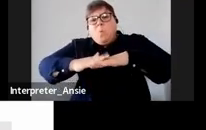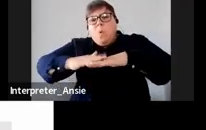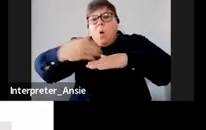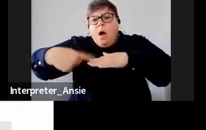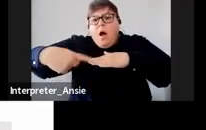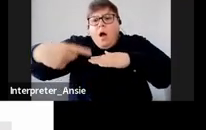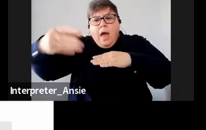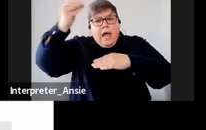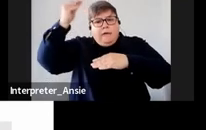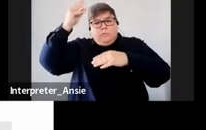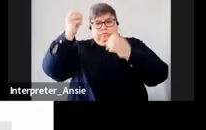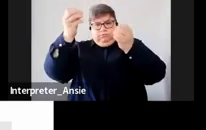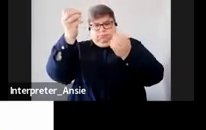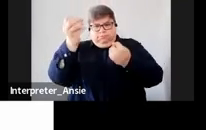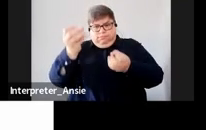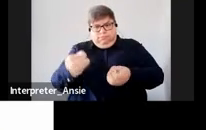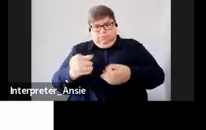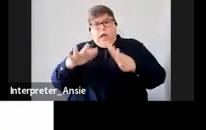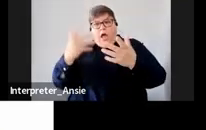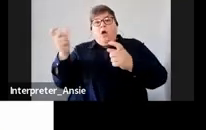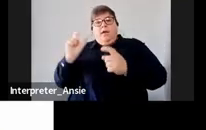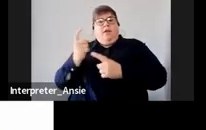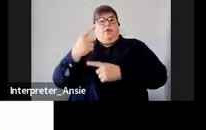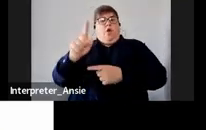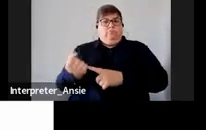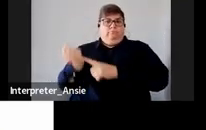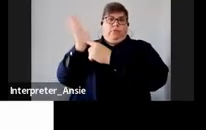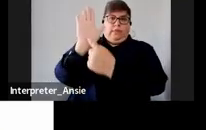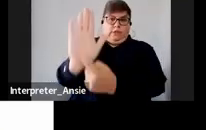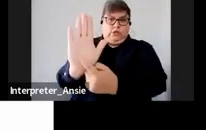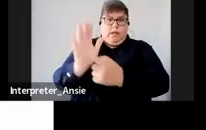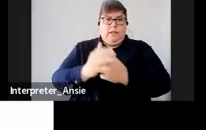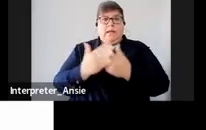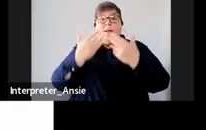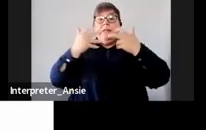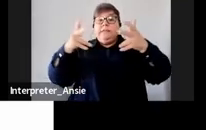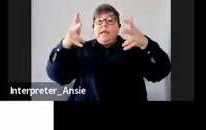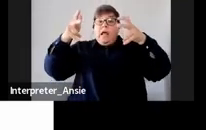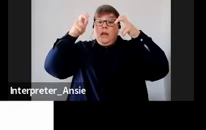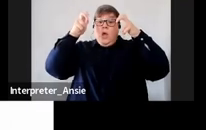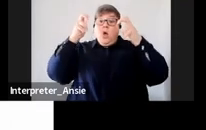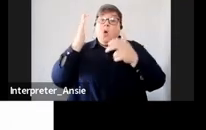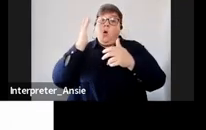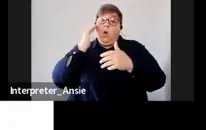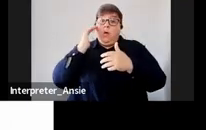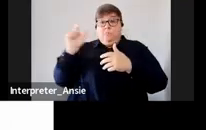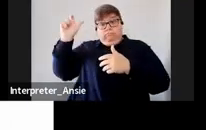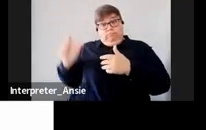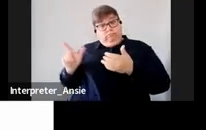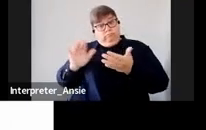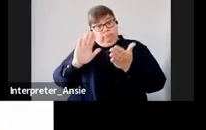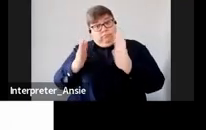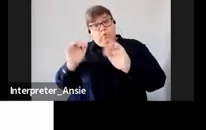and how to go digital so please note when a taxpayer dies all of these